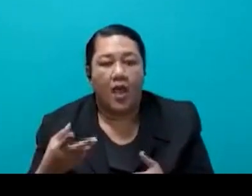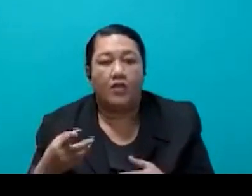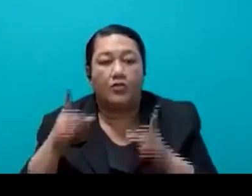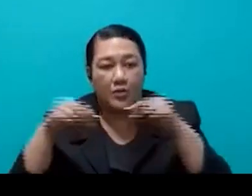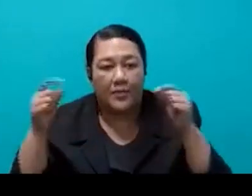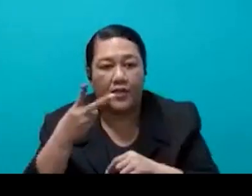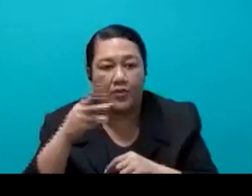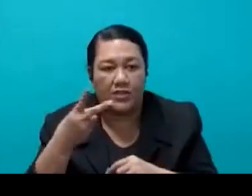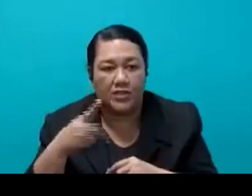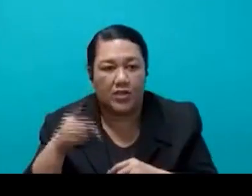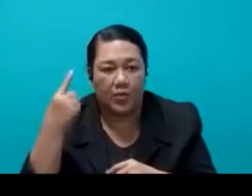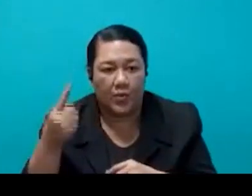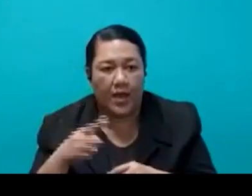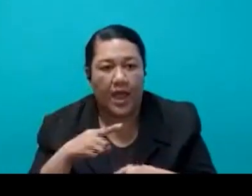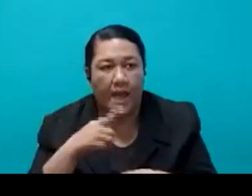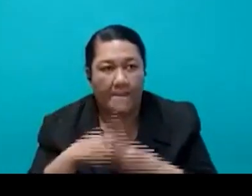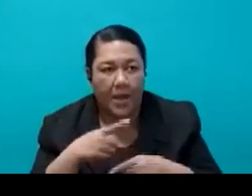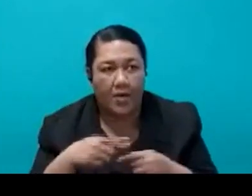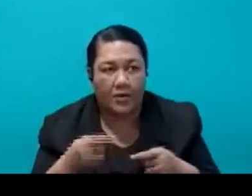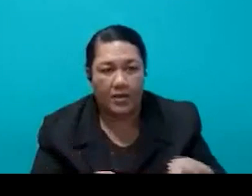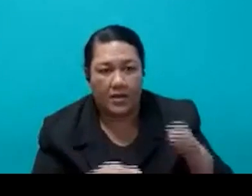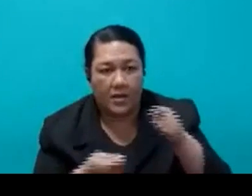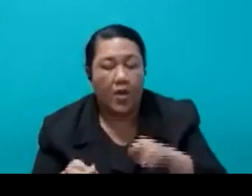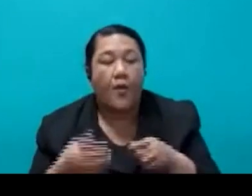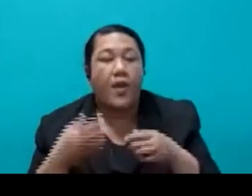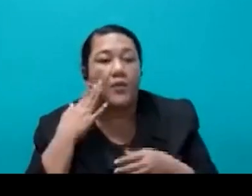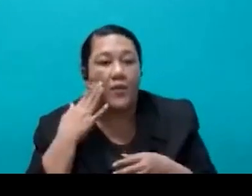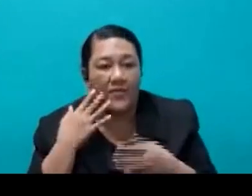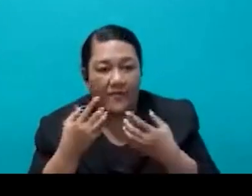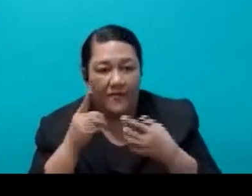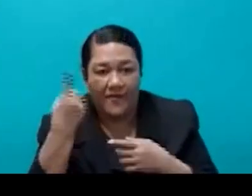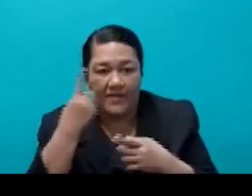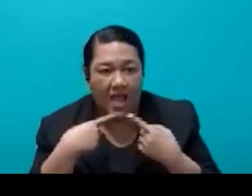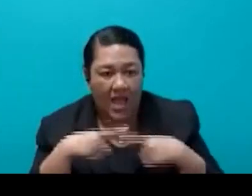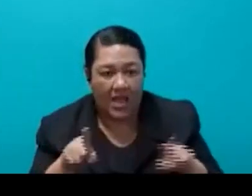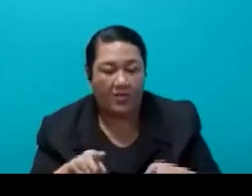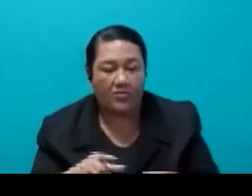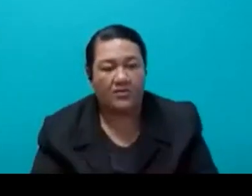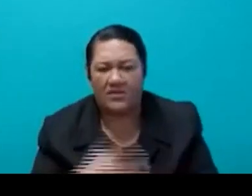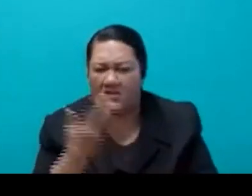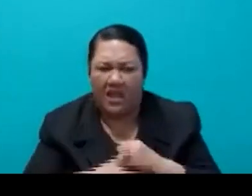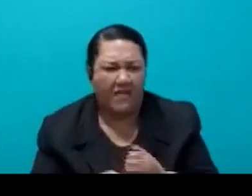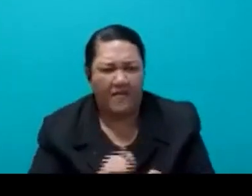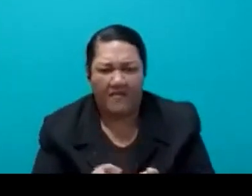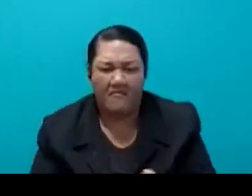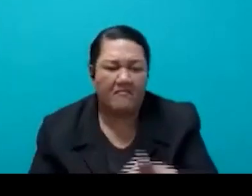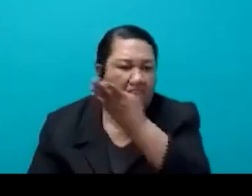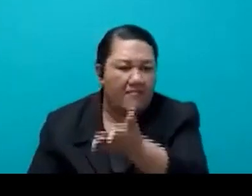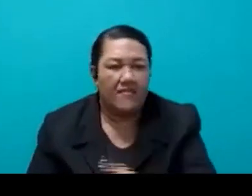when the wastewater discharge plan was first announced. Similarly, former Prime Minister,